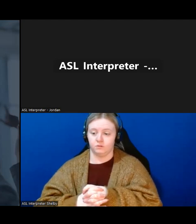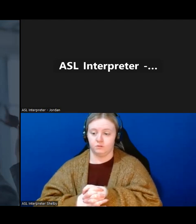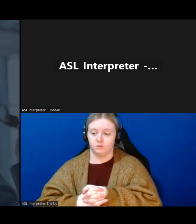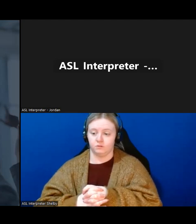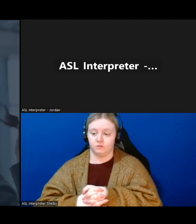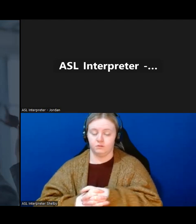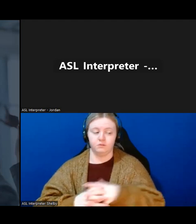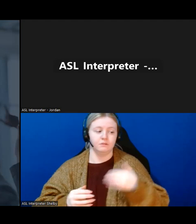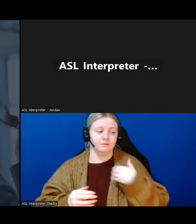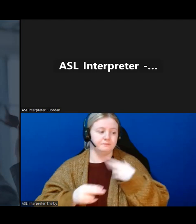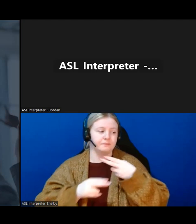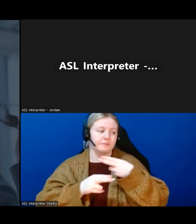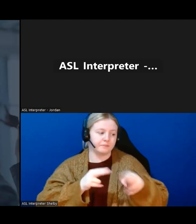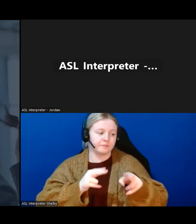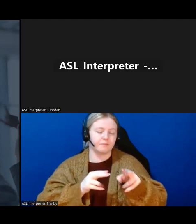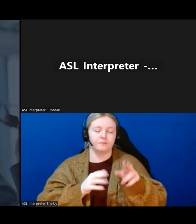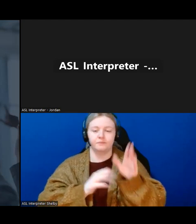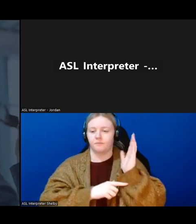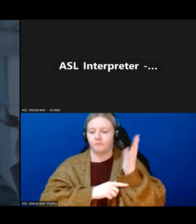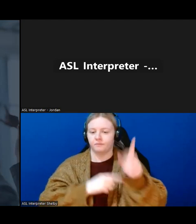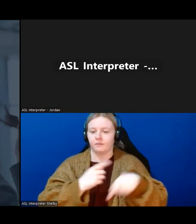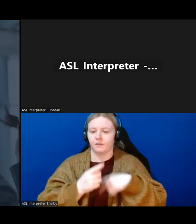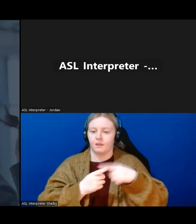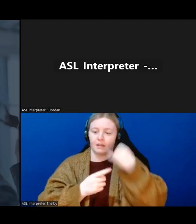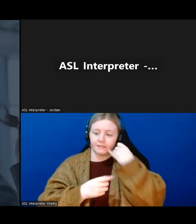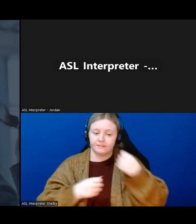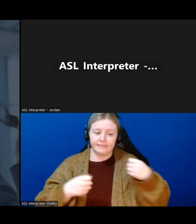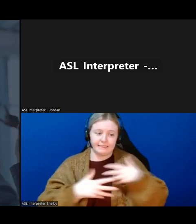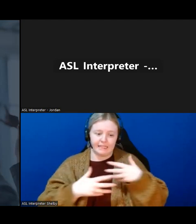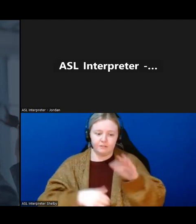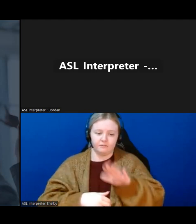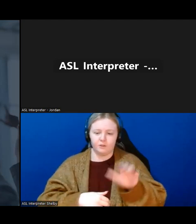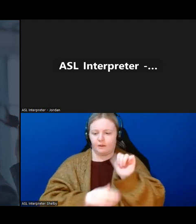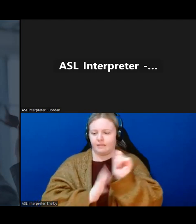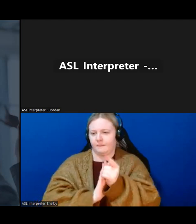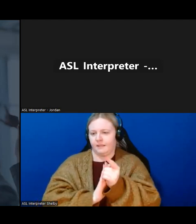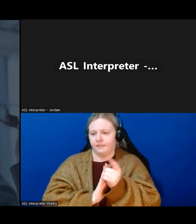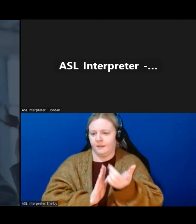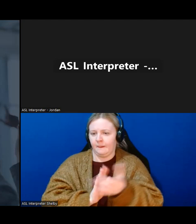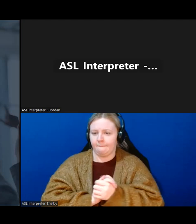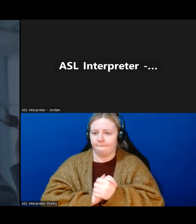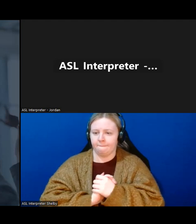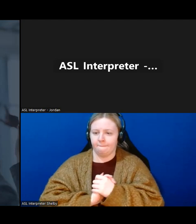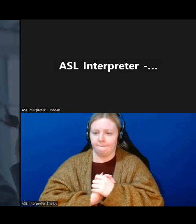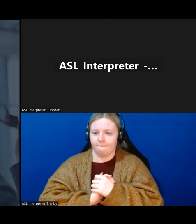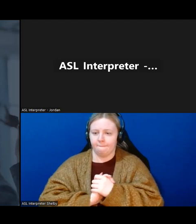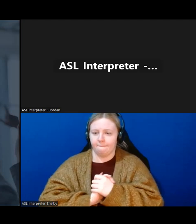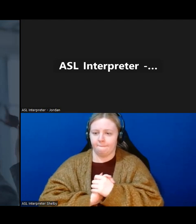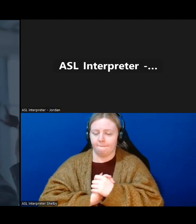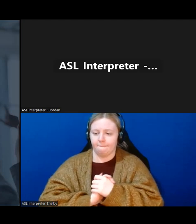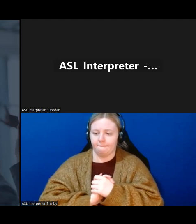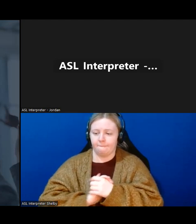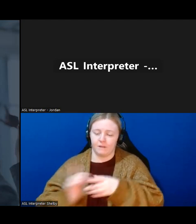techno-fear, if we can go over that. It'll probably take 10 minutes. Do you mind if we actually